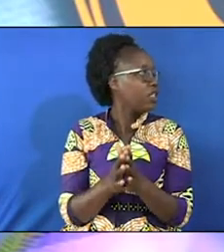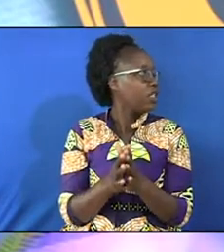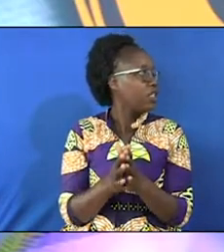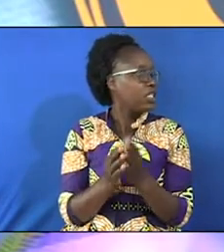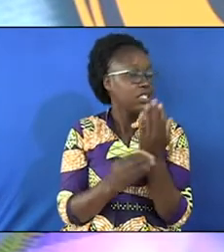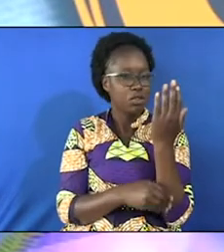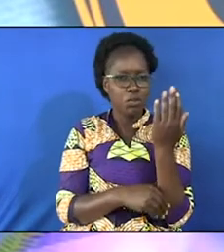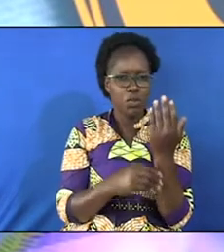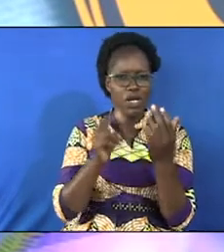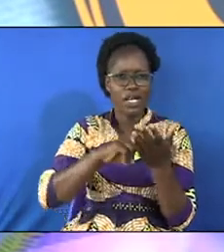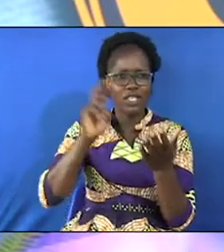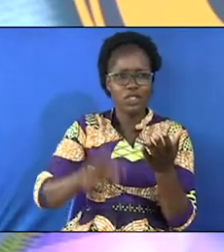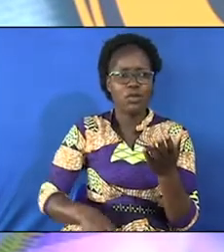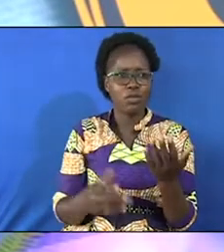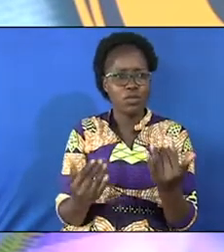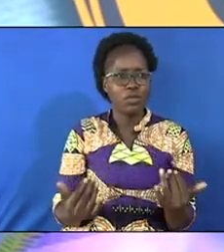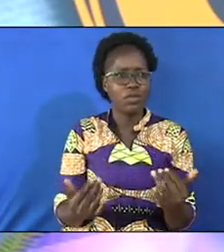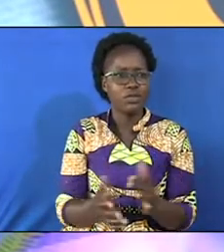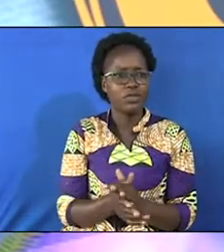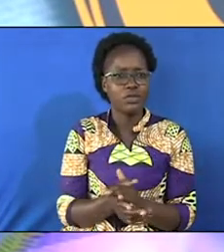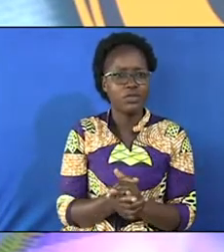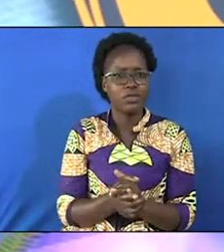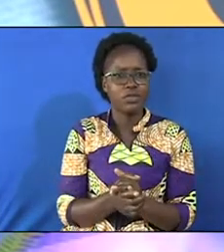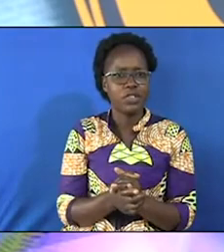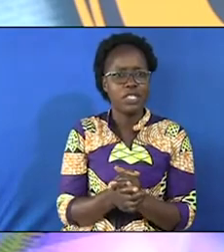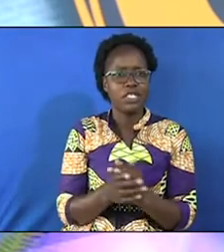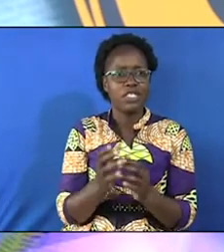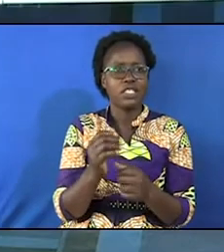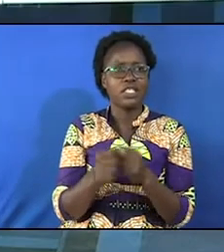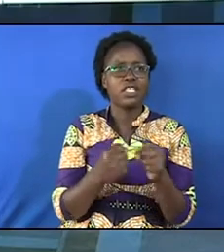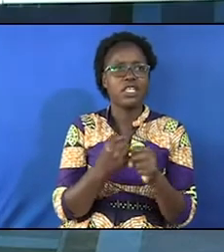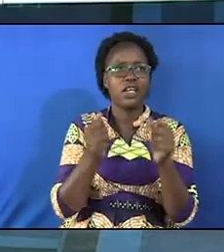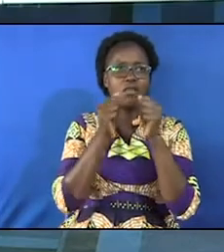I'm going to drop it immediately 2022